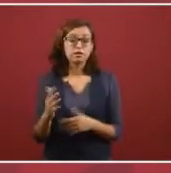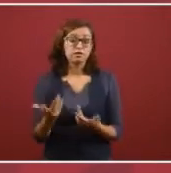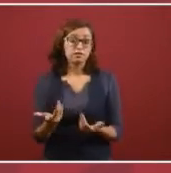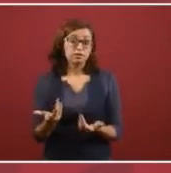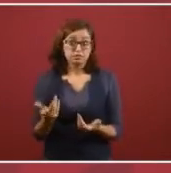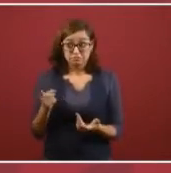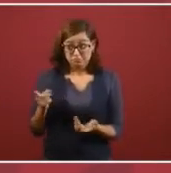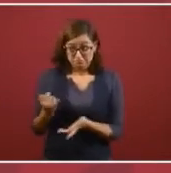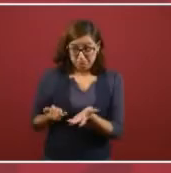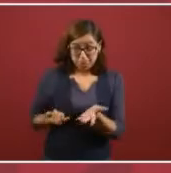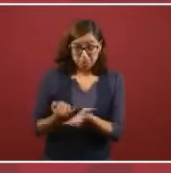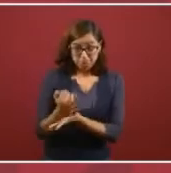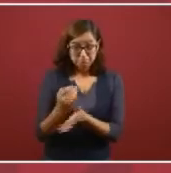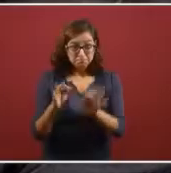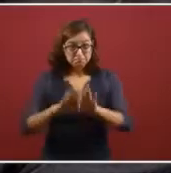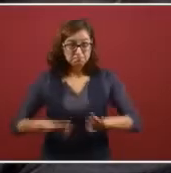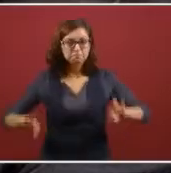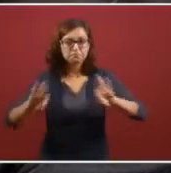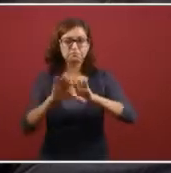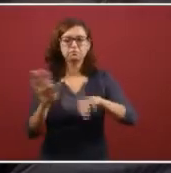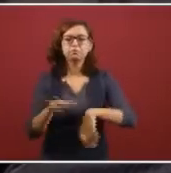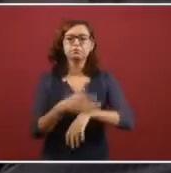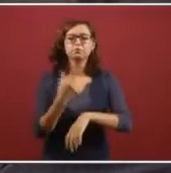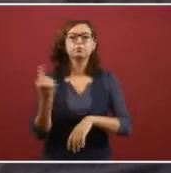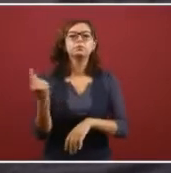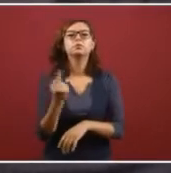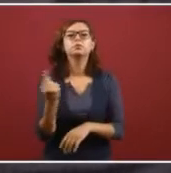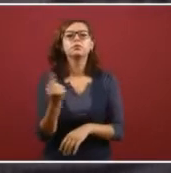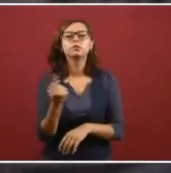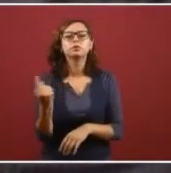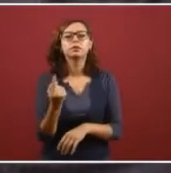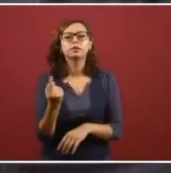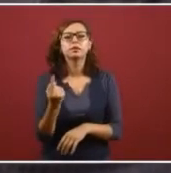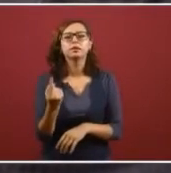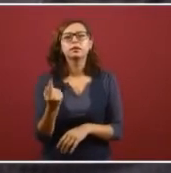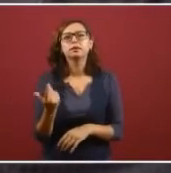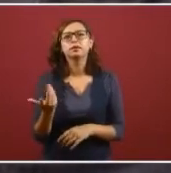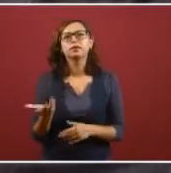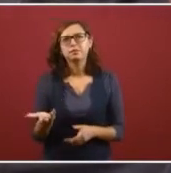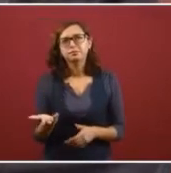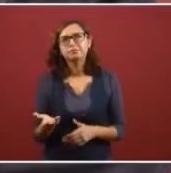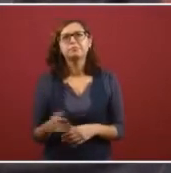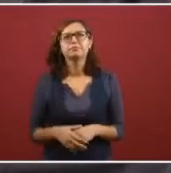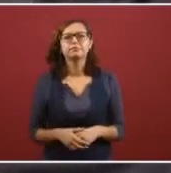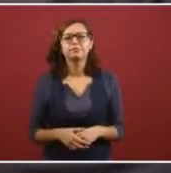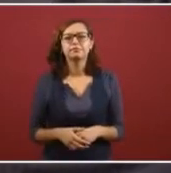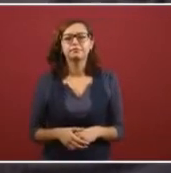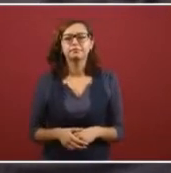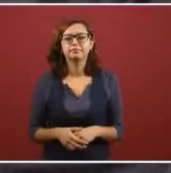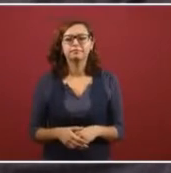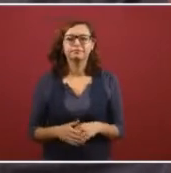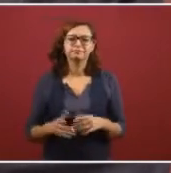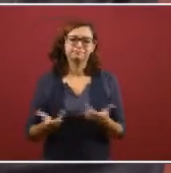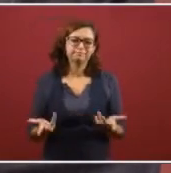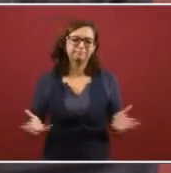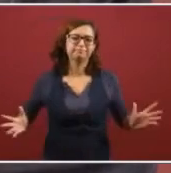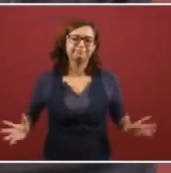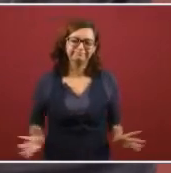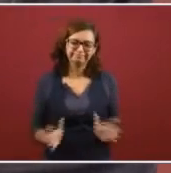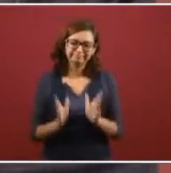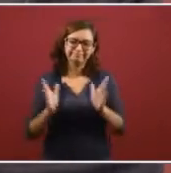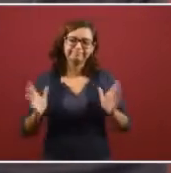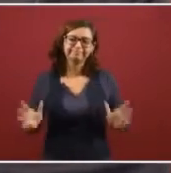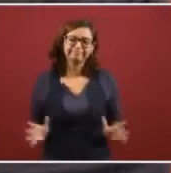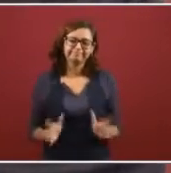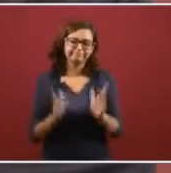This is important because, in this way, it stimulates